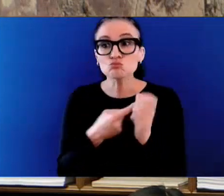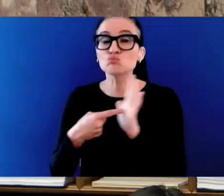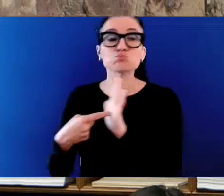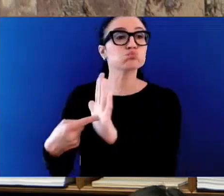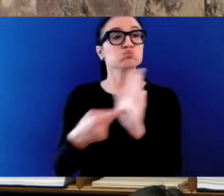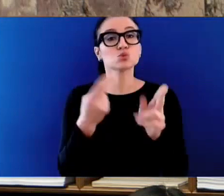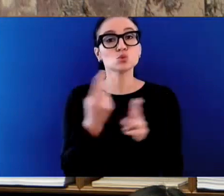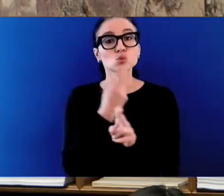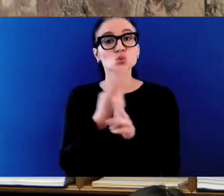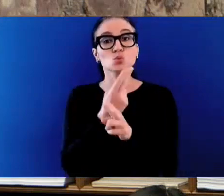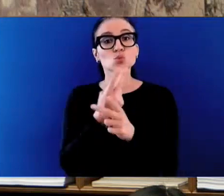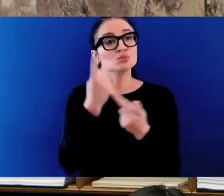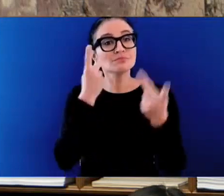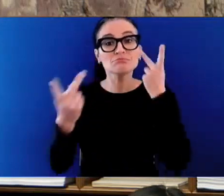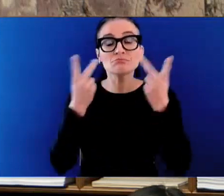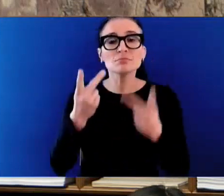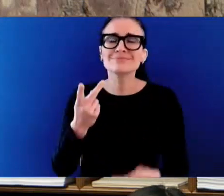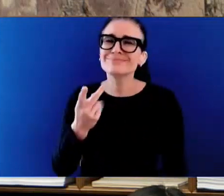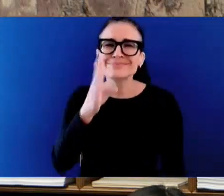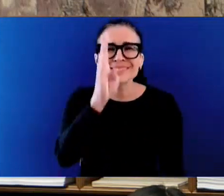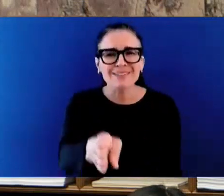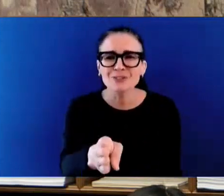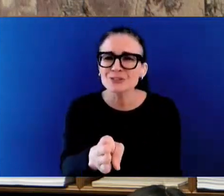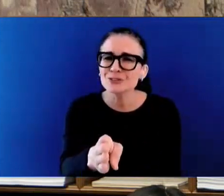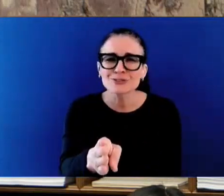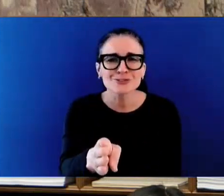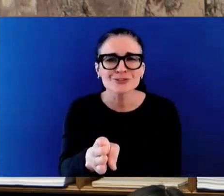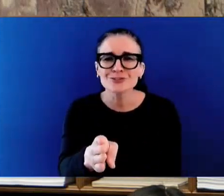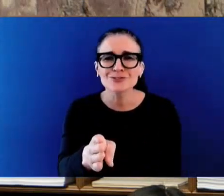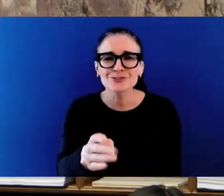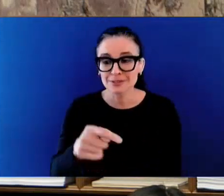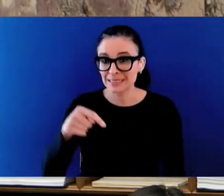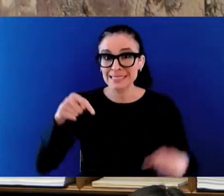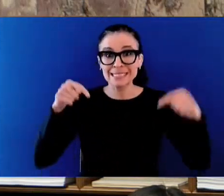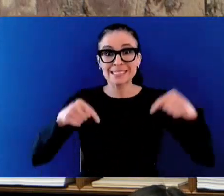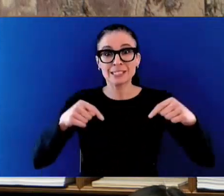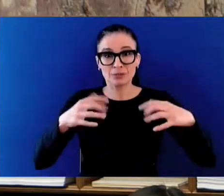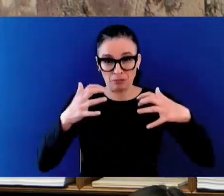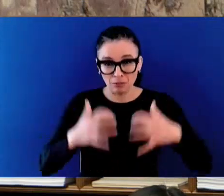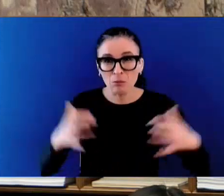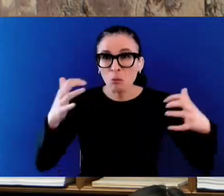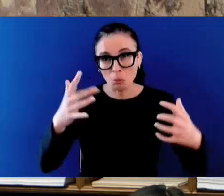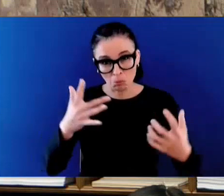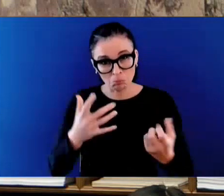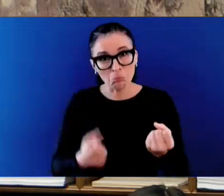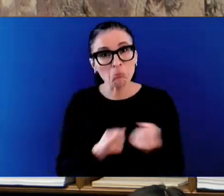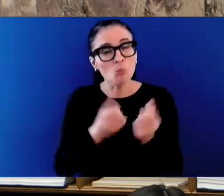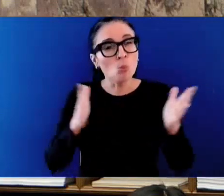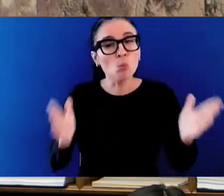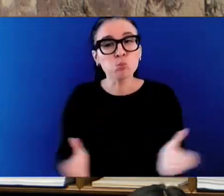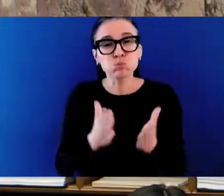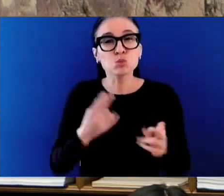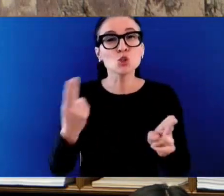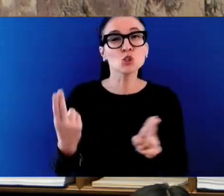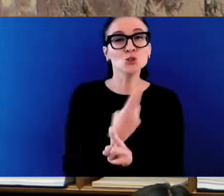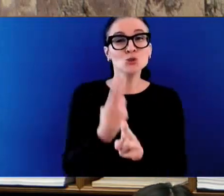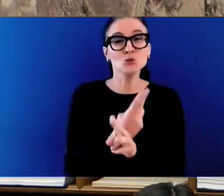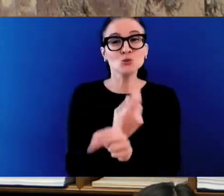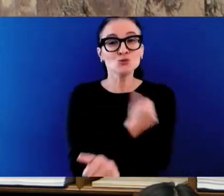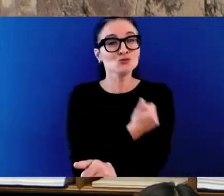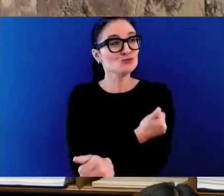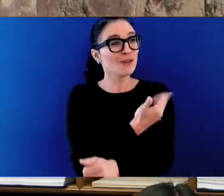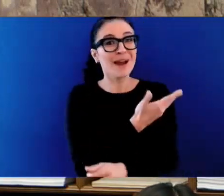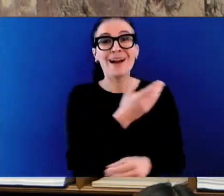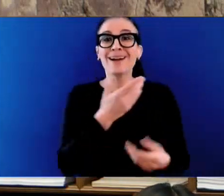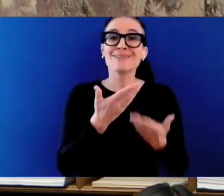this chamber would, encourage the use of illegal drugs, Honourable Speaker. What? Oh, thank you, Honourable Speaker. Thank you, Honourable